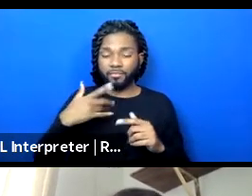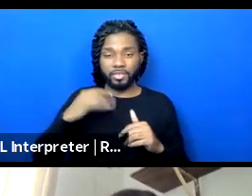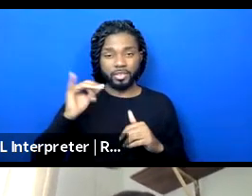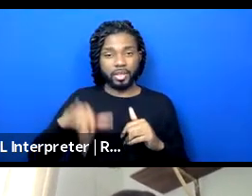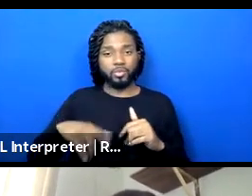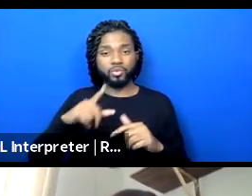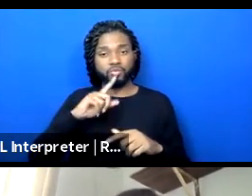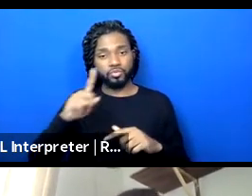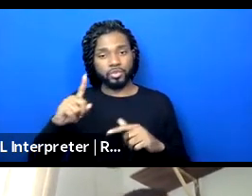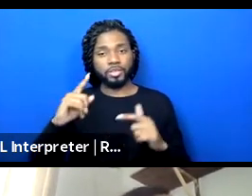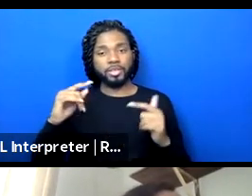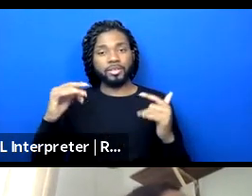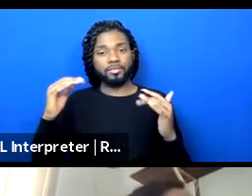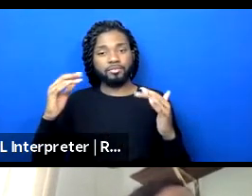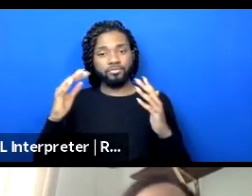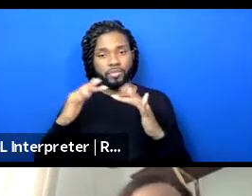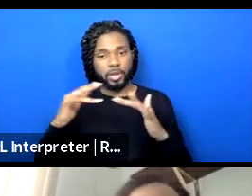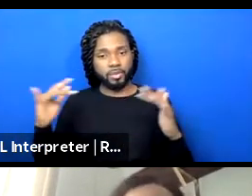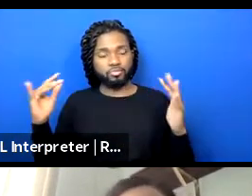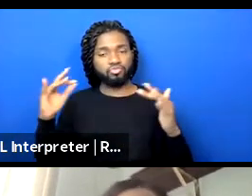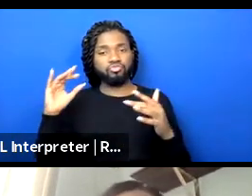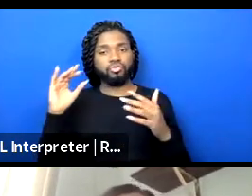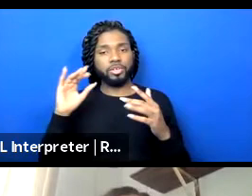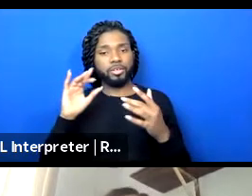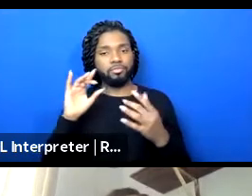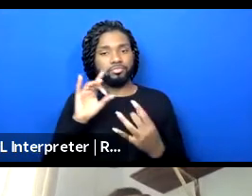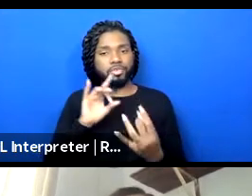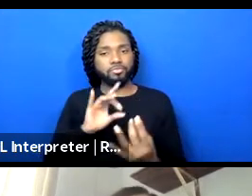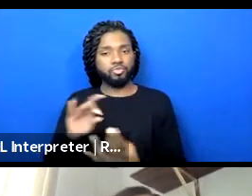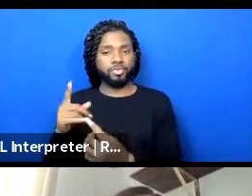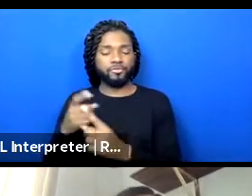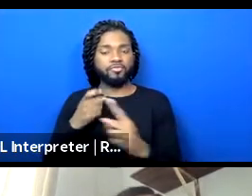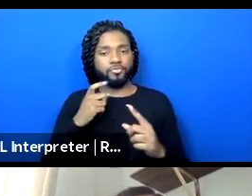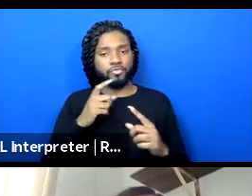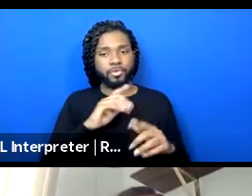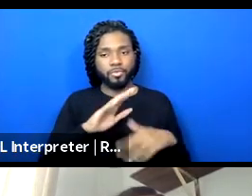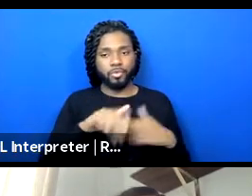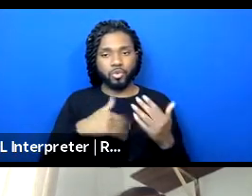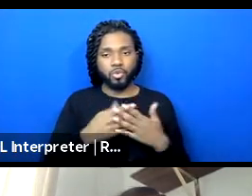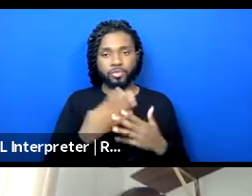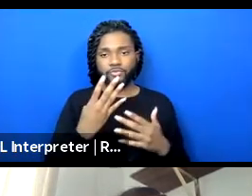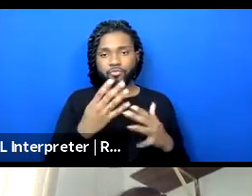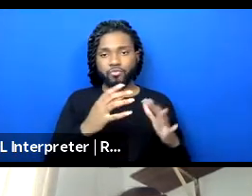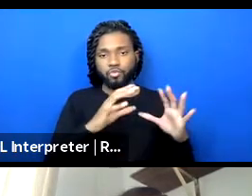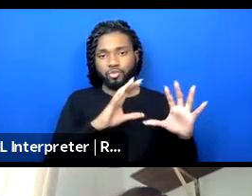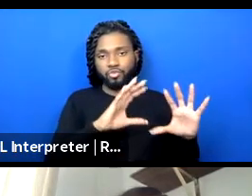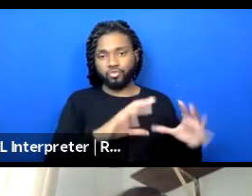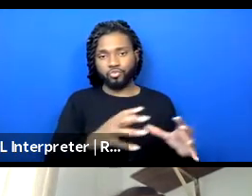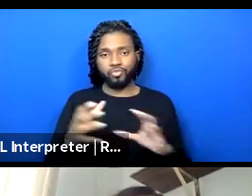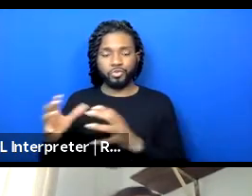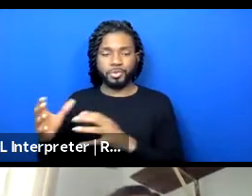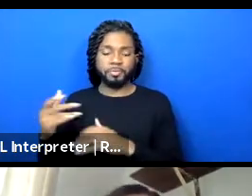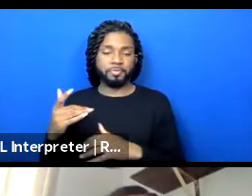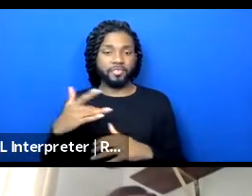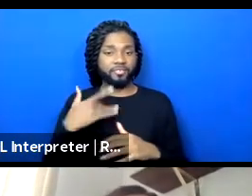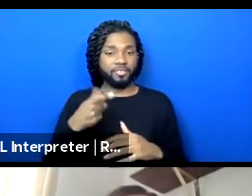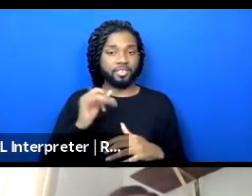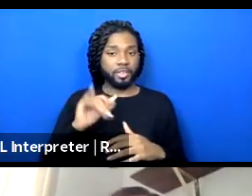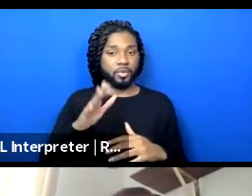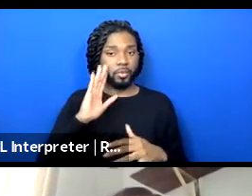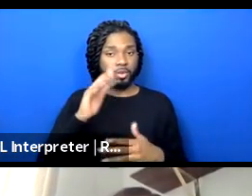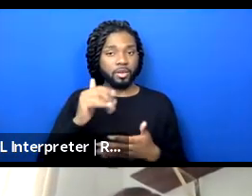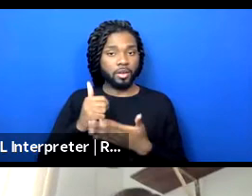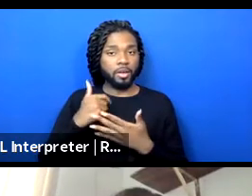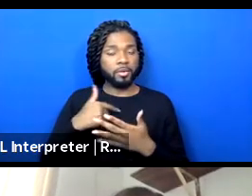vibrant input across the, um, four breakout rooms. And I think this, this sets us up for going